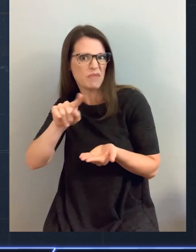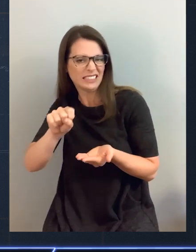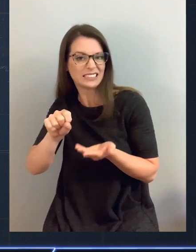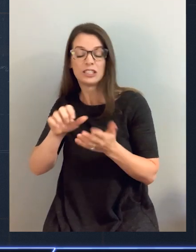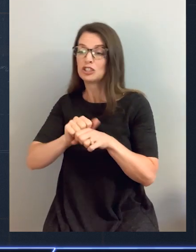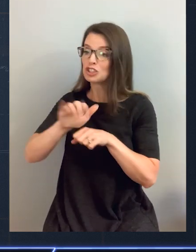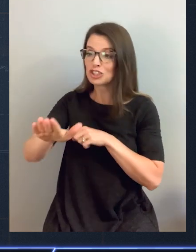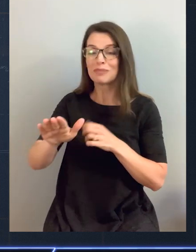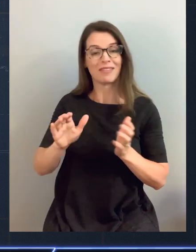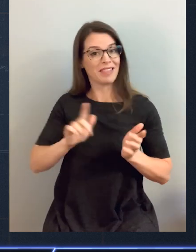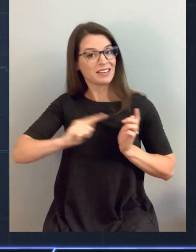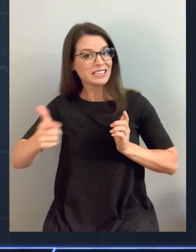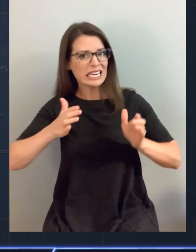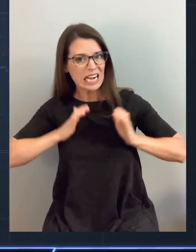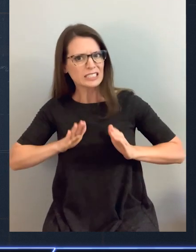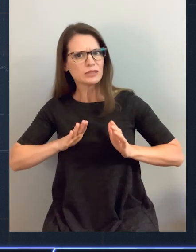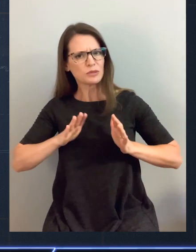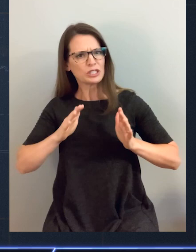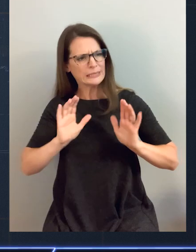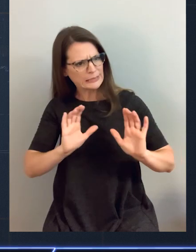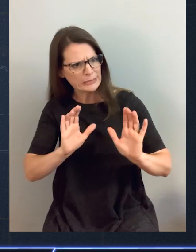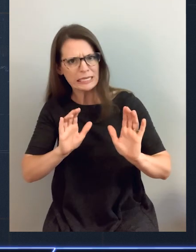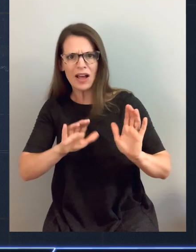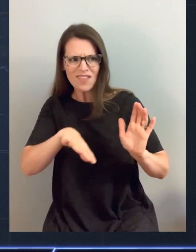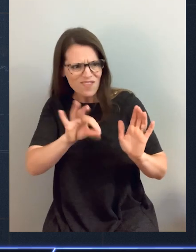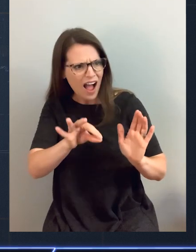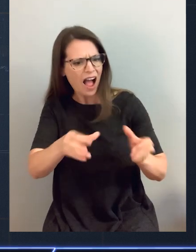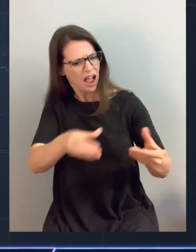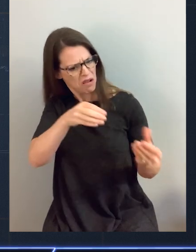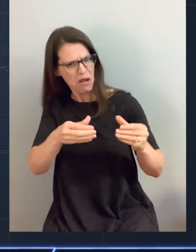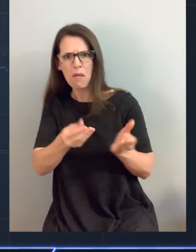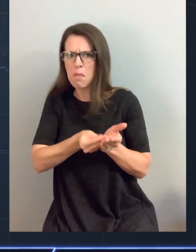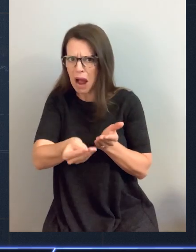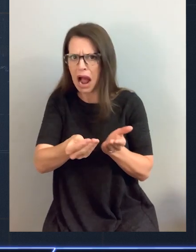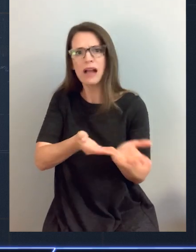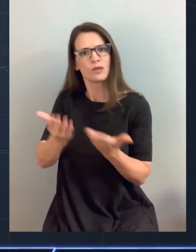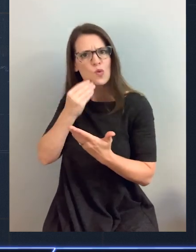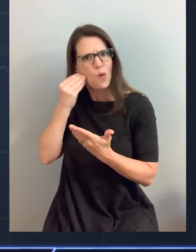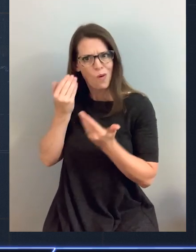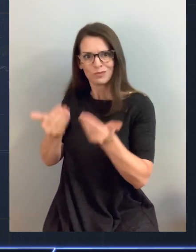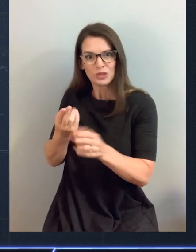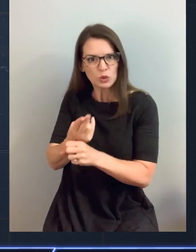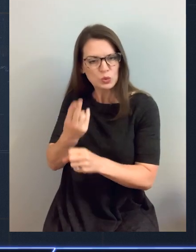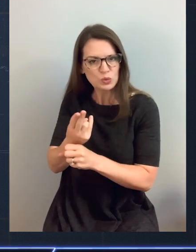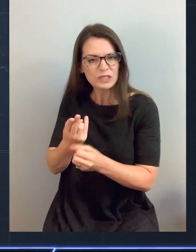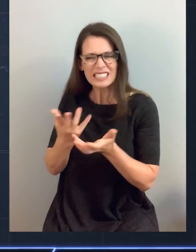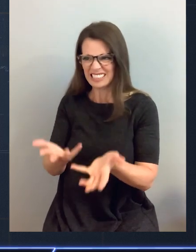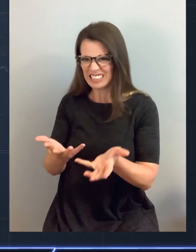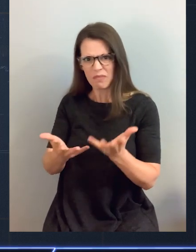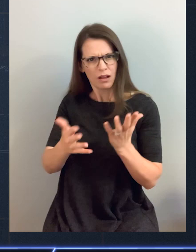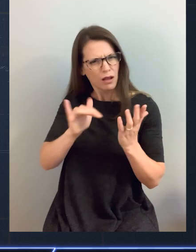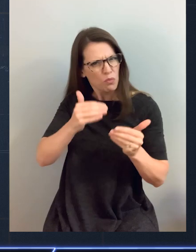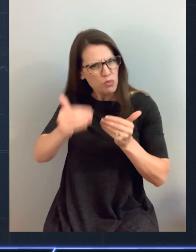customers to find, buy, and then use that software. All these delays were intrinsic to the process